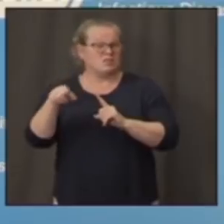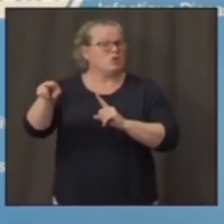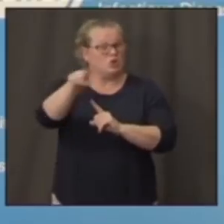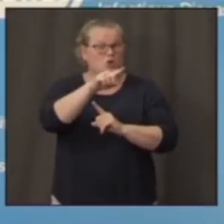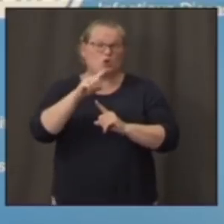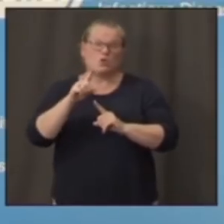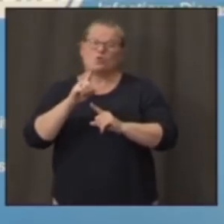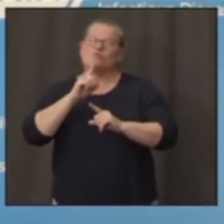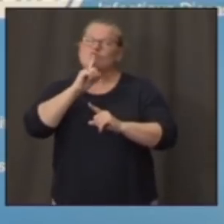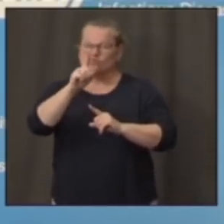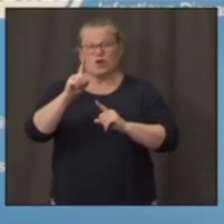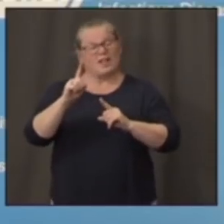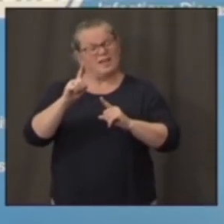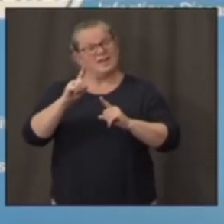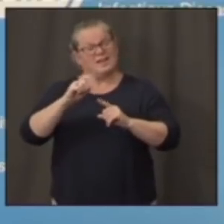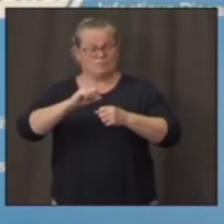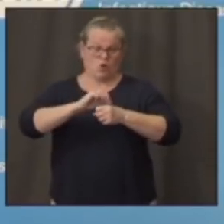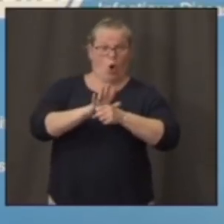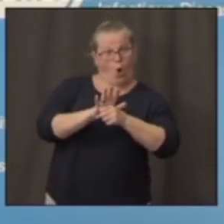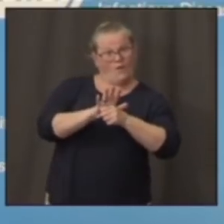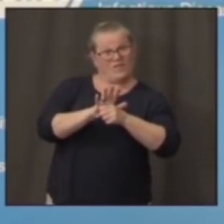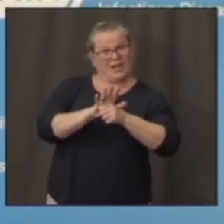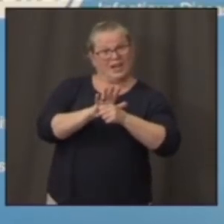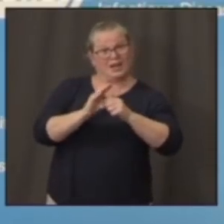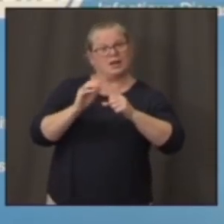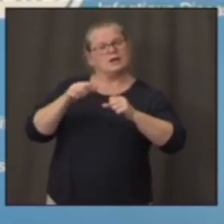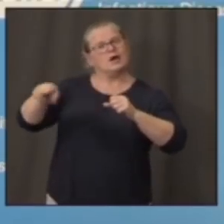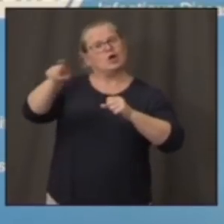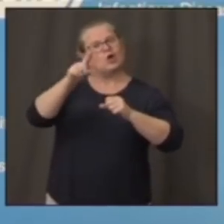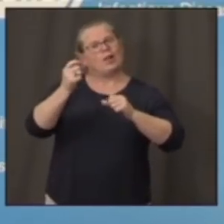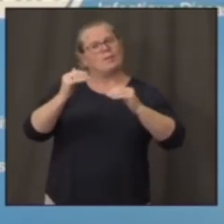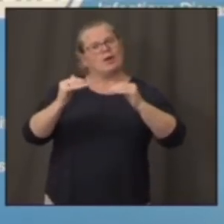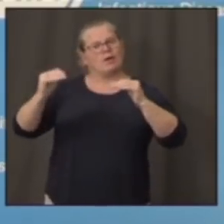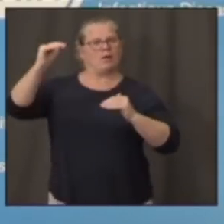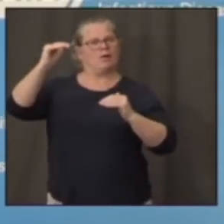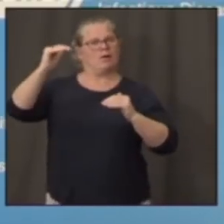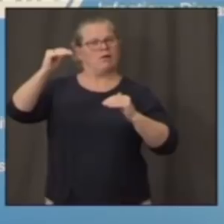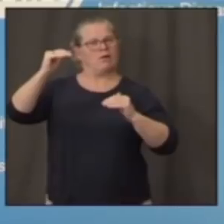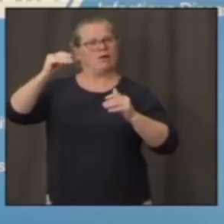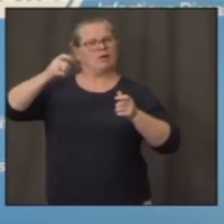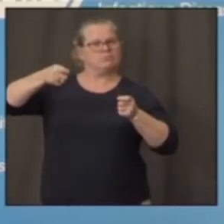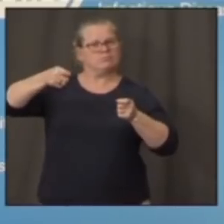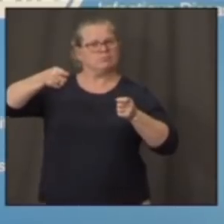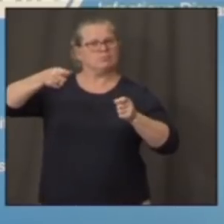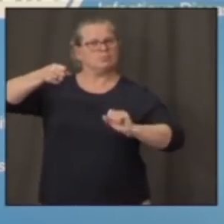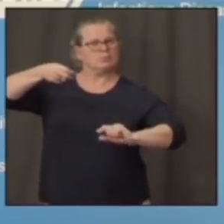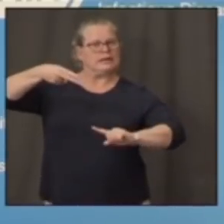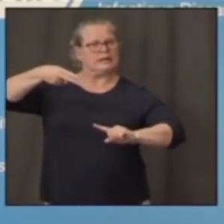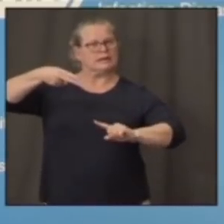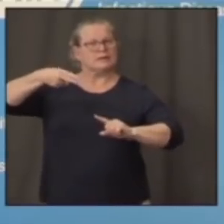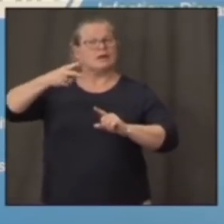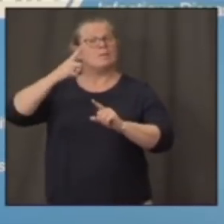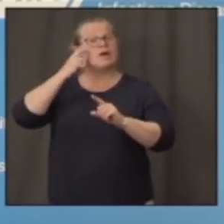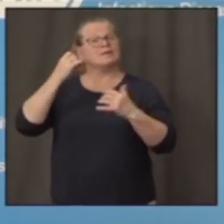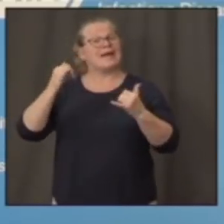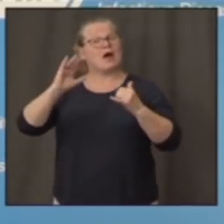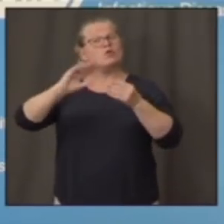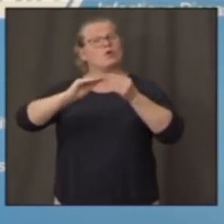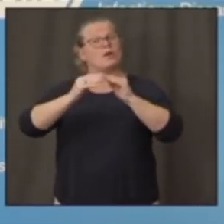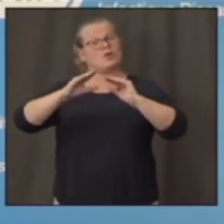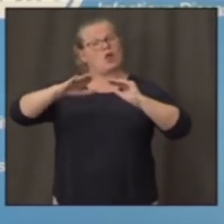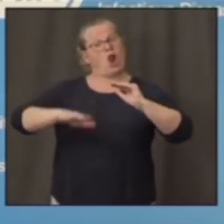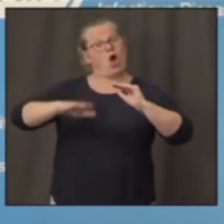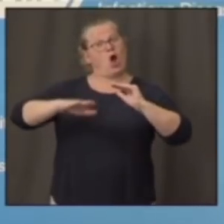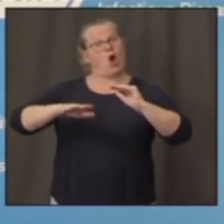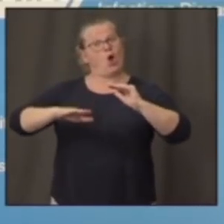because you have such a low rate that when you do get new cases, you have the capability of containment as